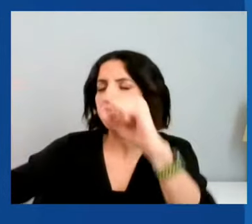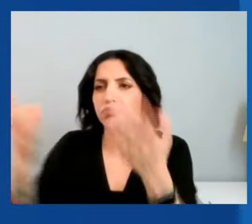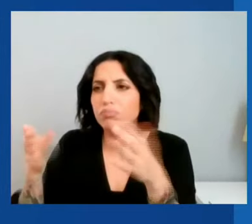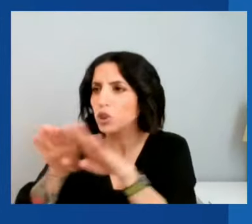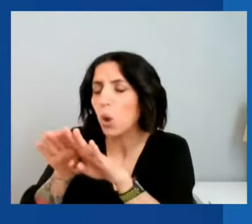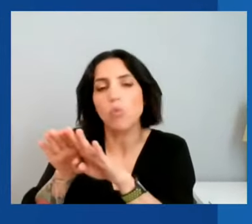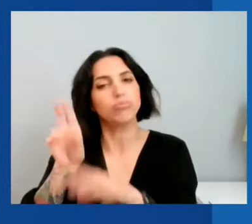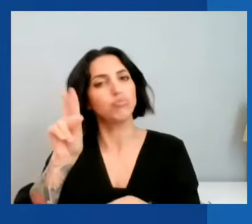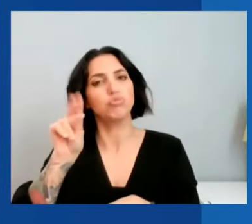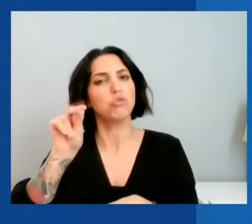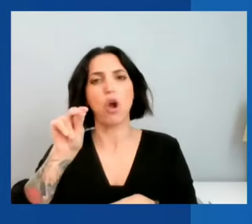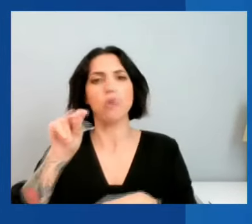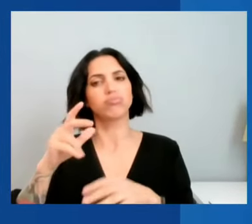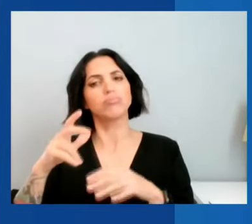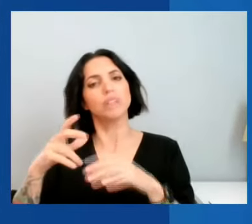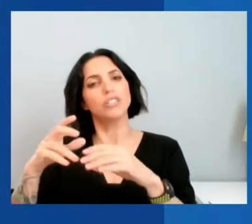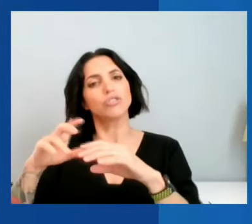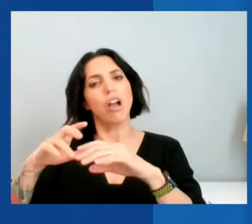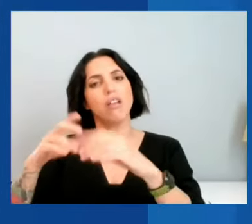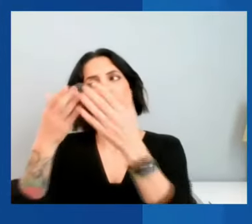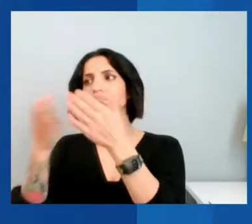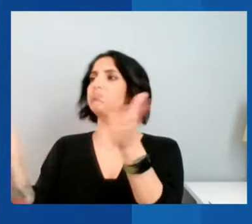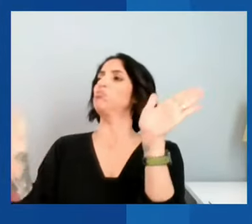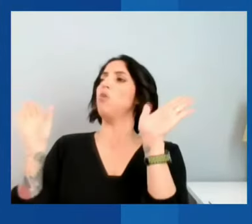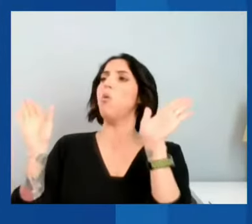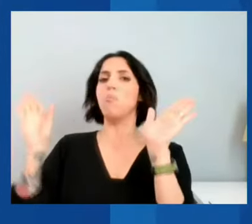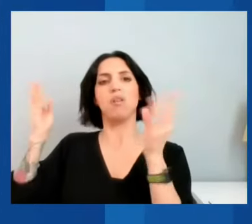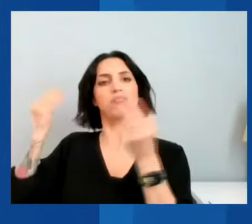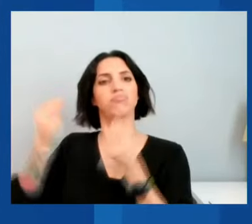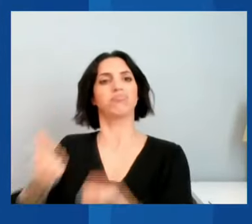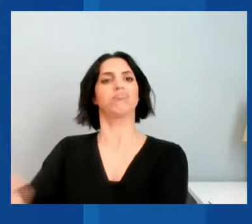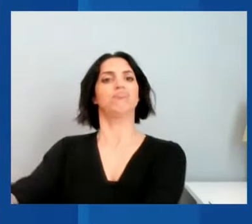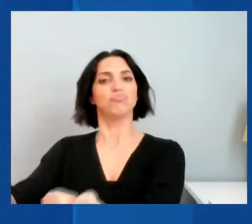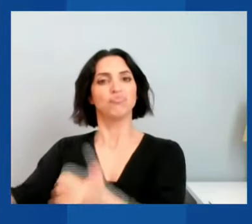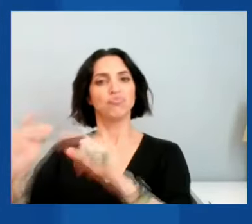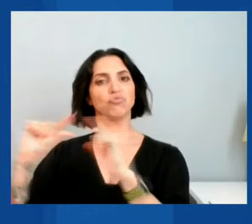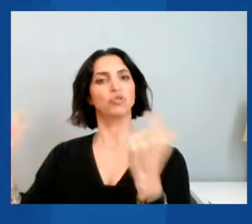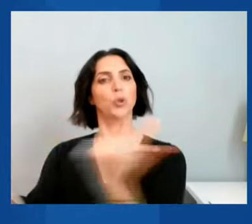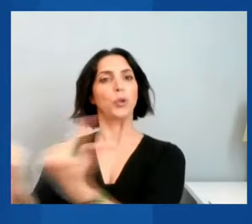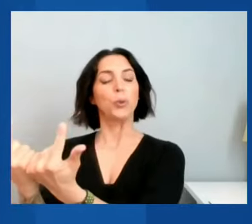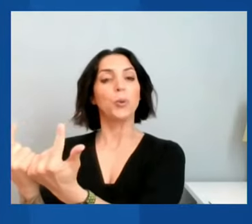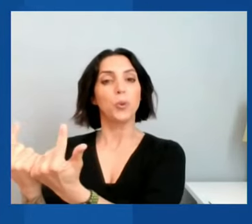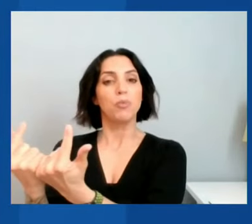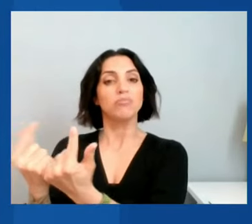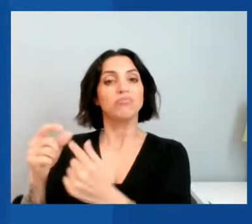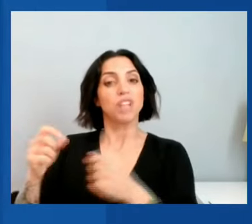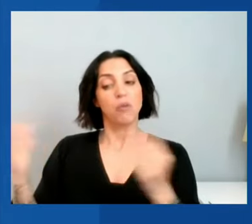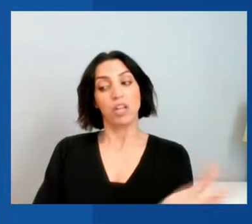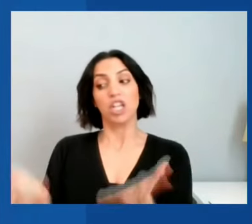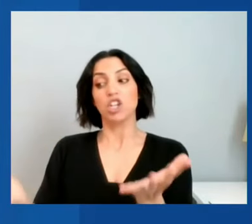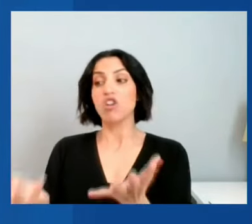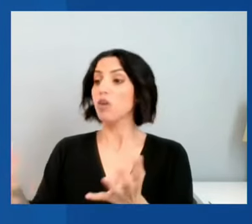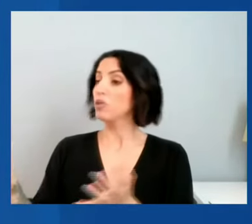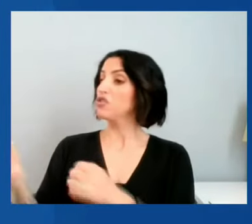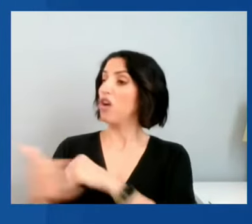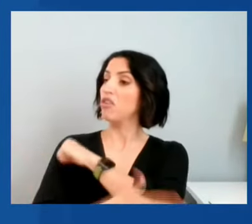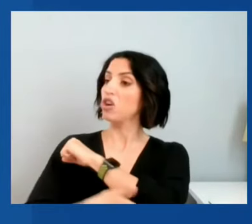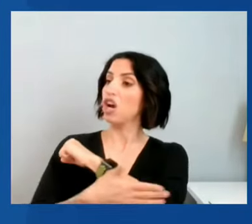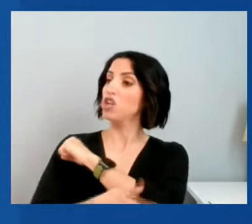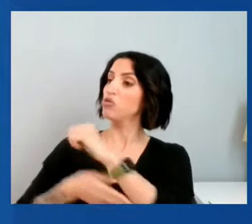but open grouping that we would encourage other countries to join.